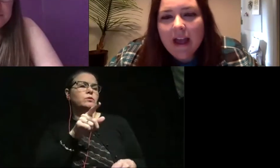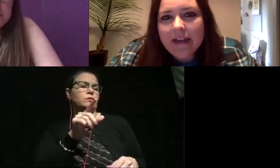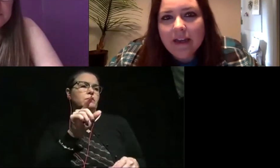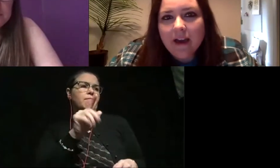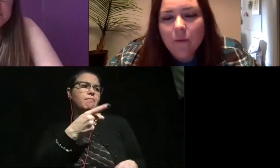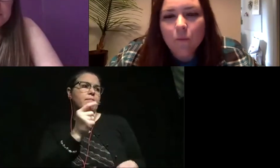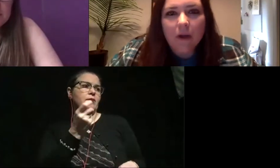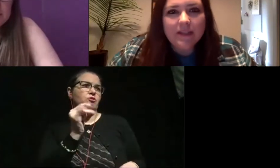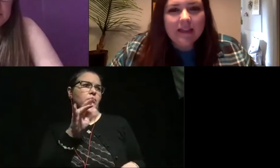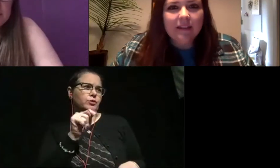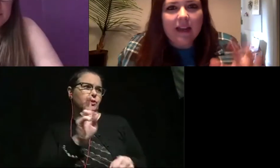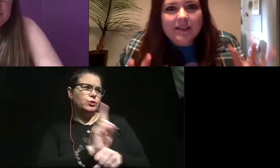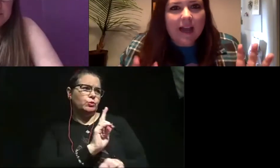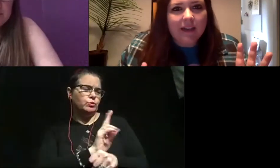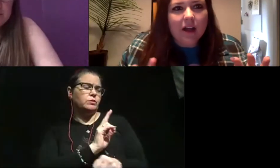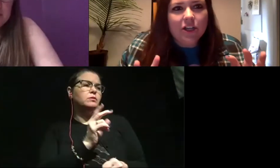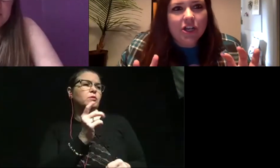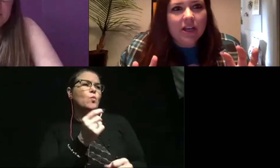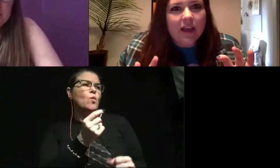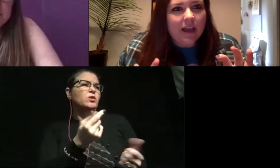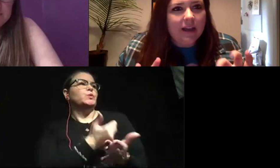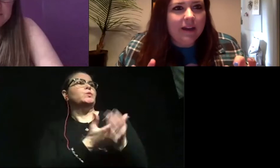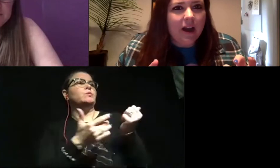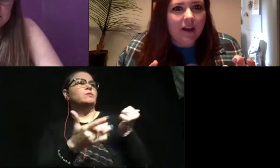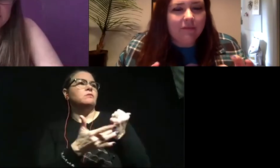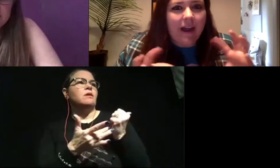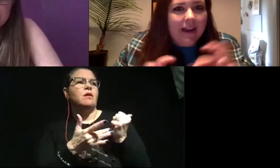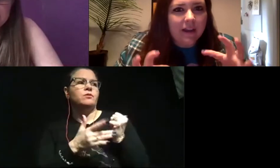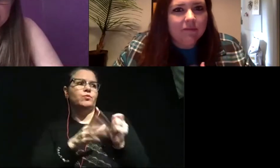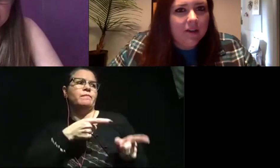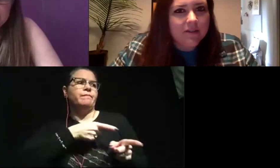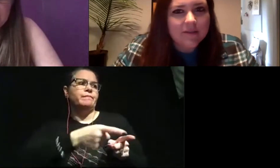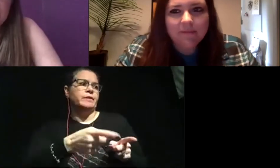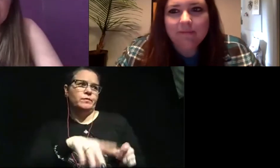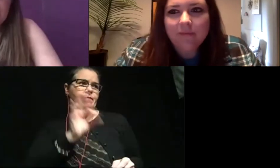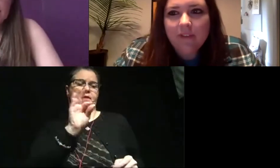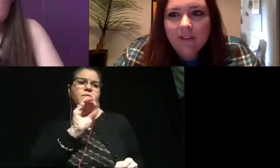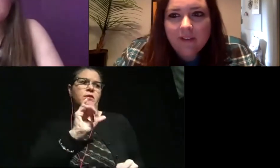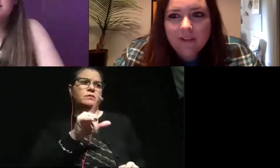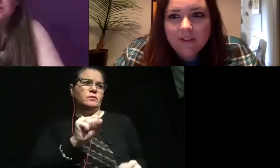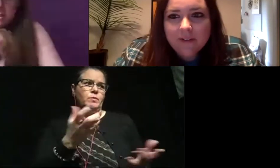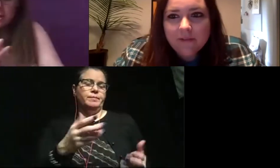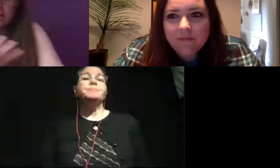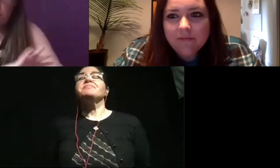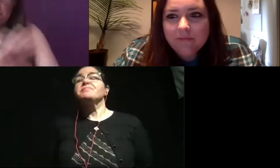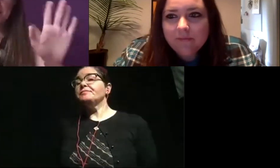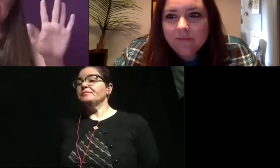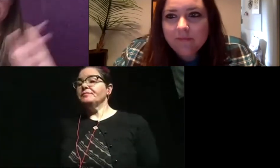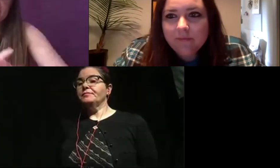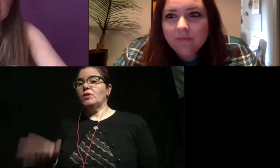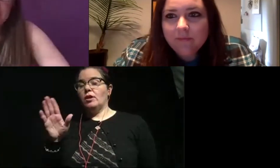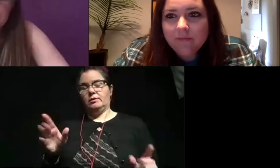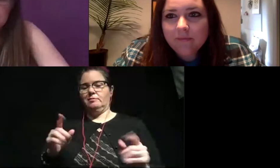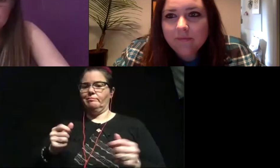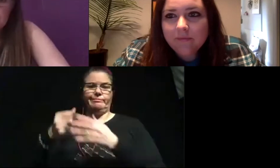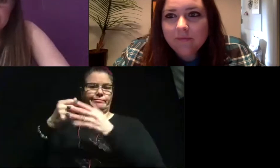and what's like the latest technology in finding fossils? Awesome. So there's a bunch of different